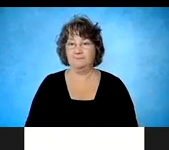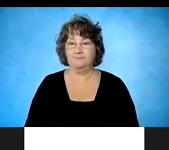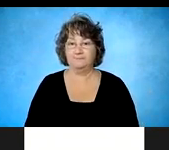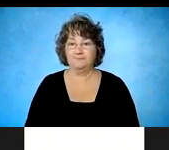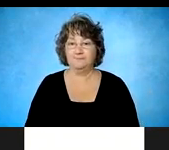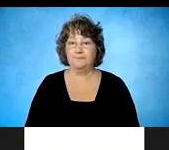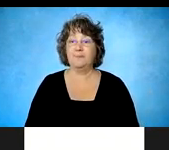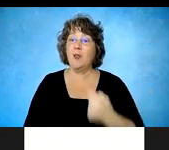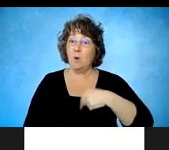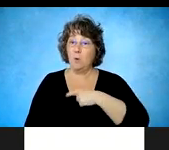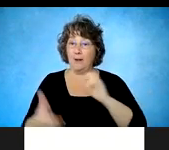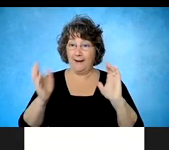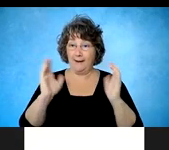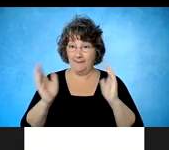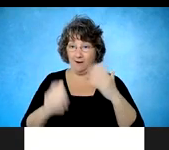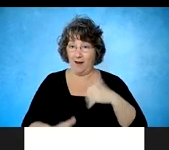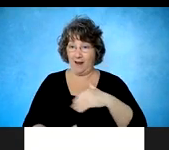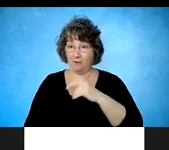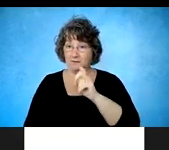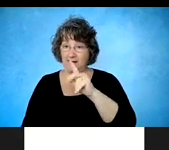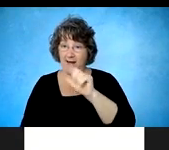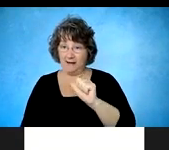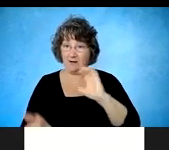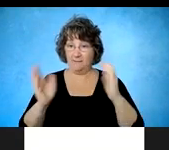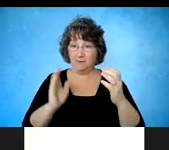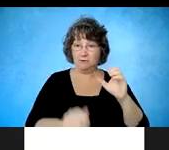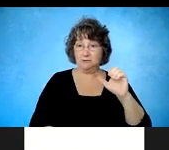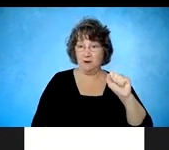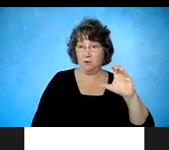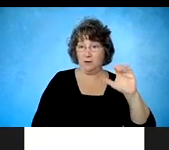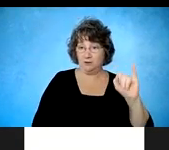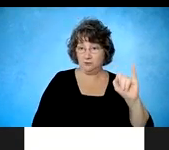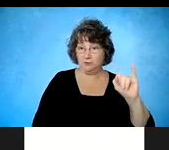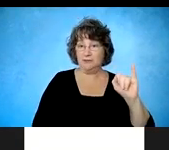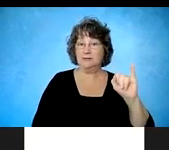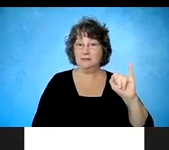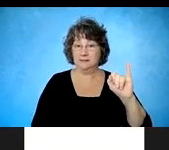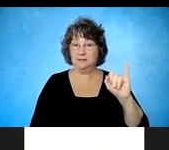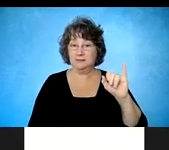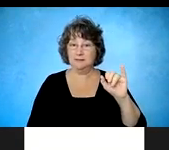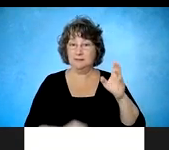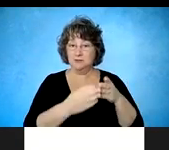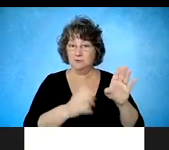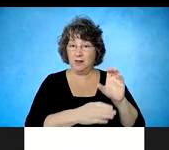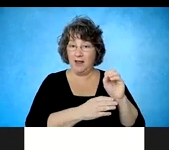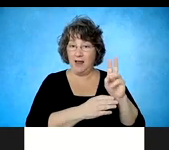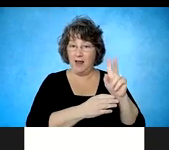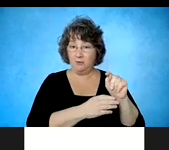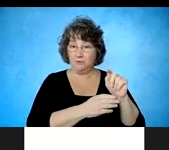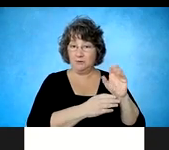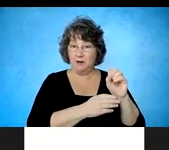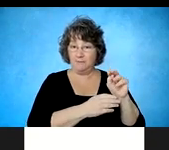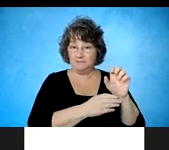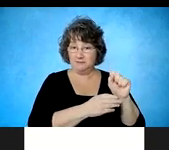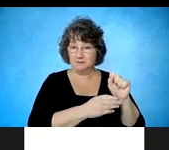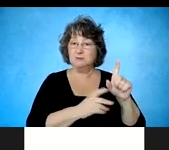cord injury model system employment outcomes. Um, and this was what Dr. Dyson Hudson was referring to earlier. So within the,